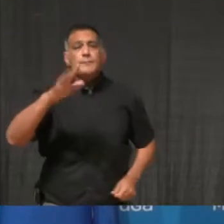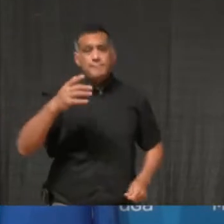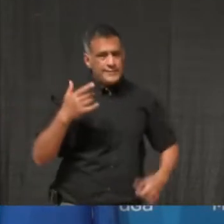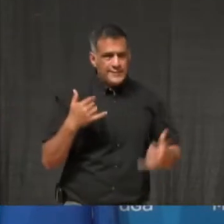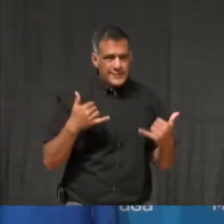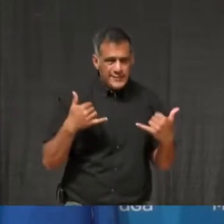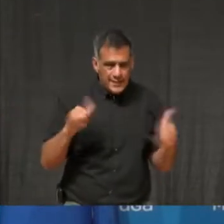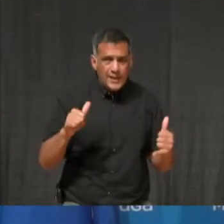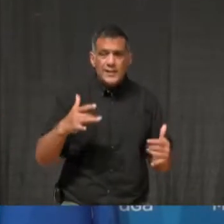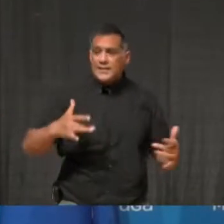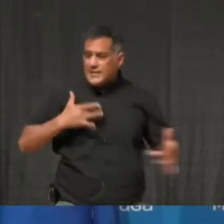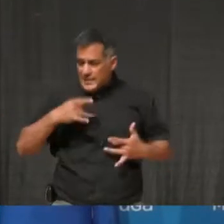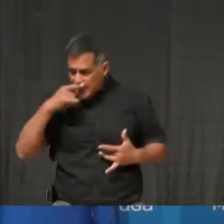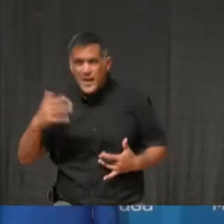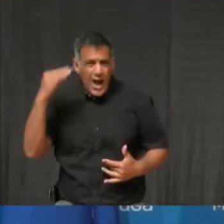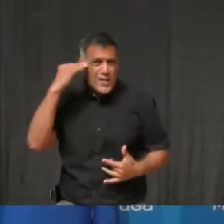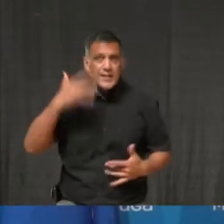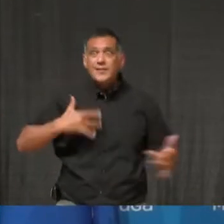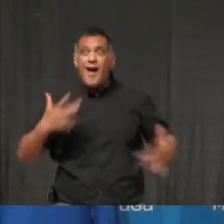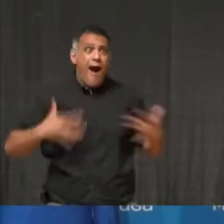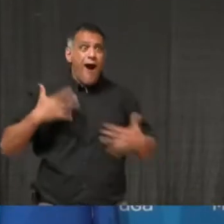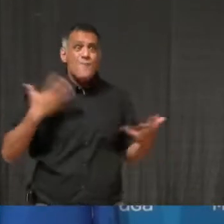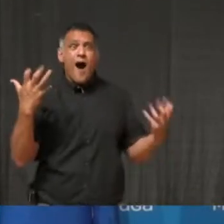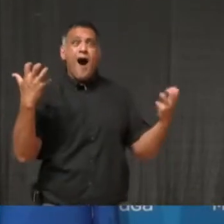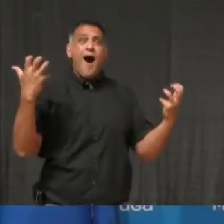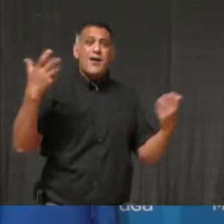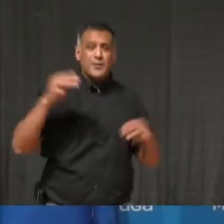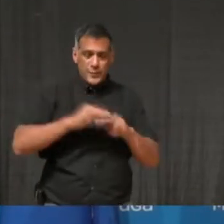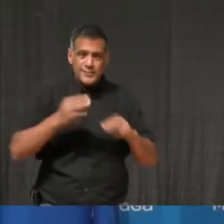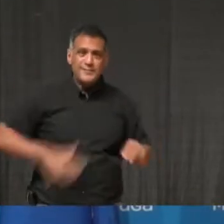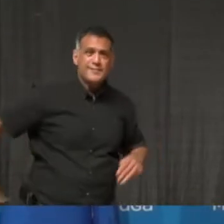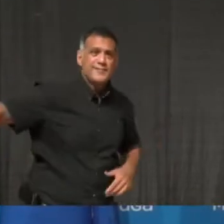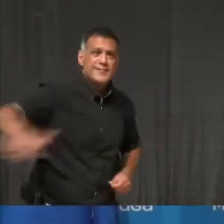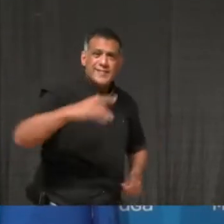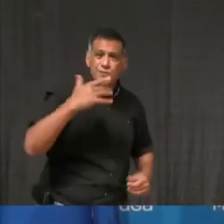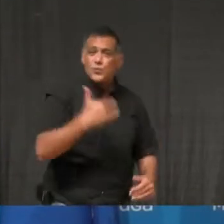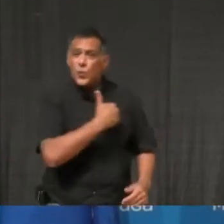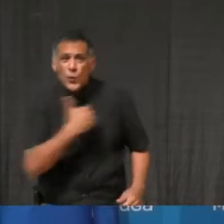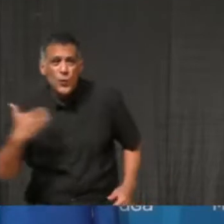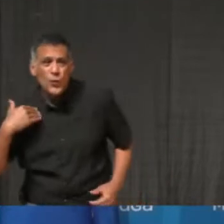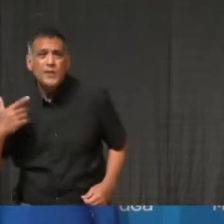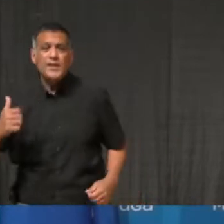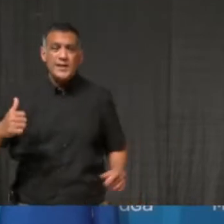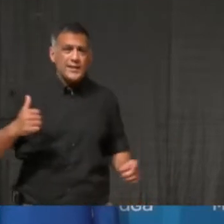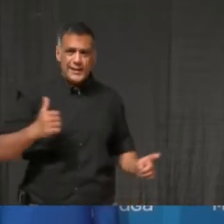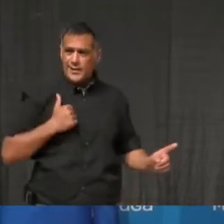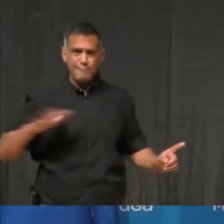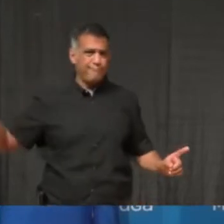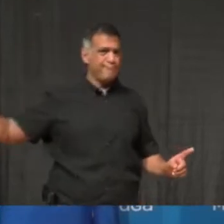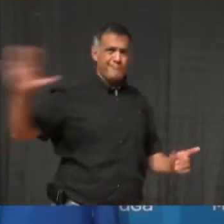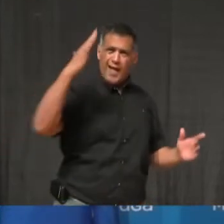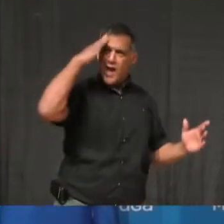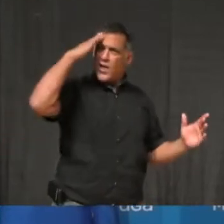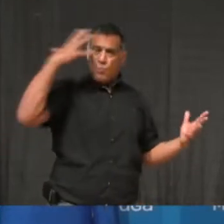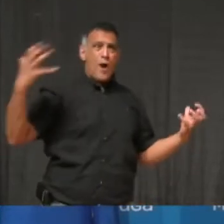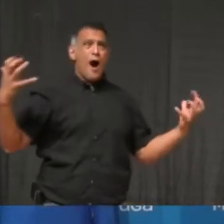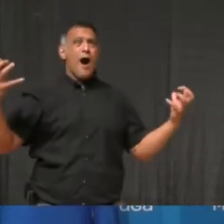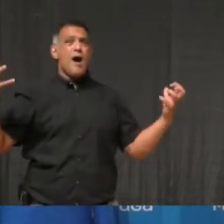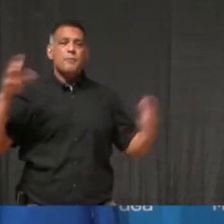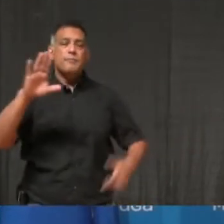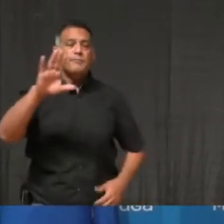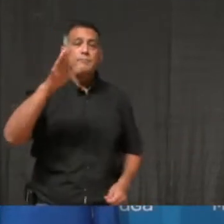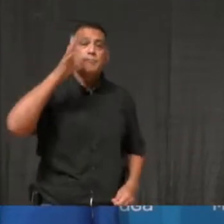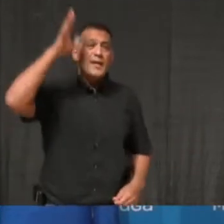across Ontario and in Canada. So again, I encourage parents to find creative ways to keep festivities exciting